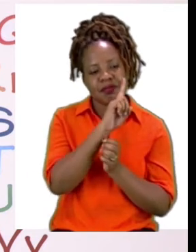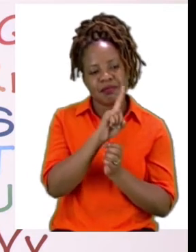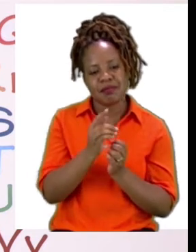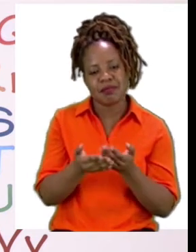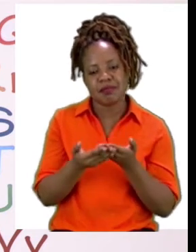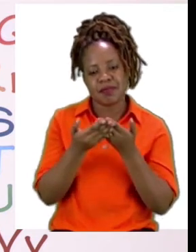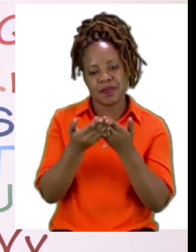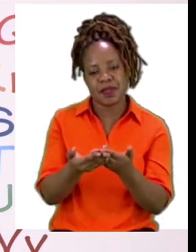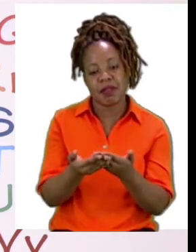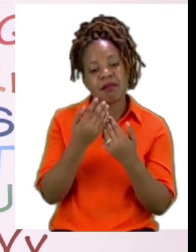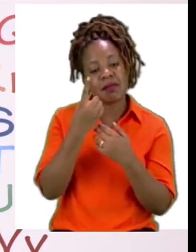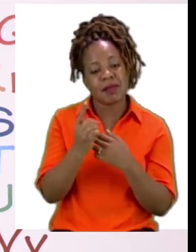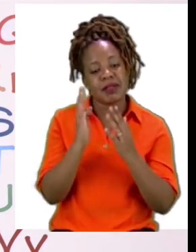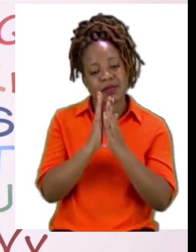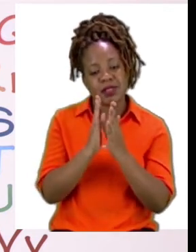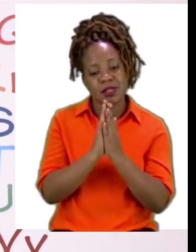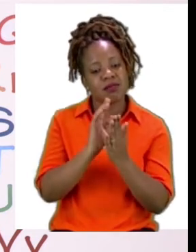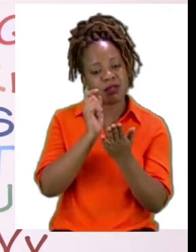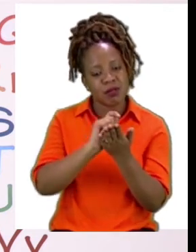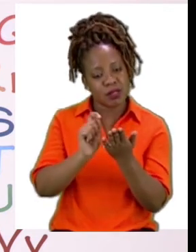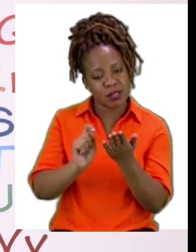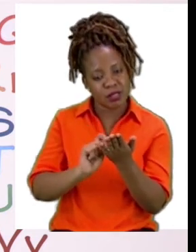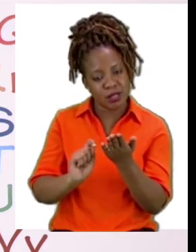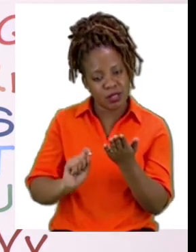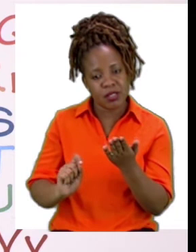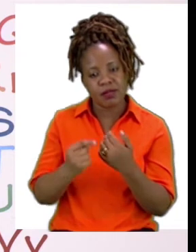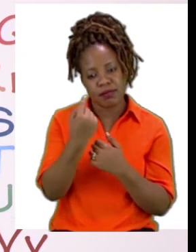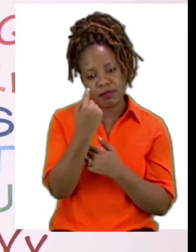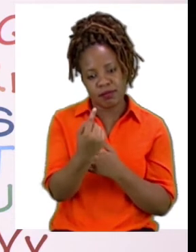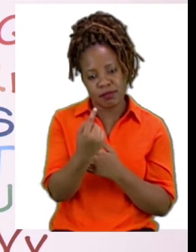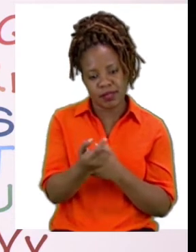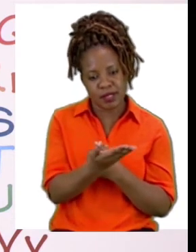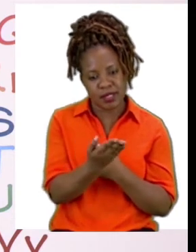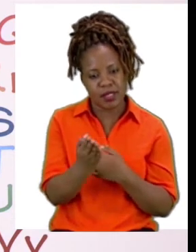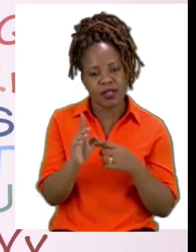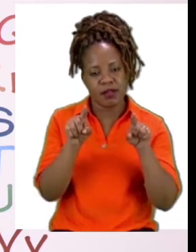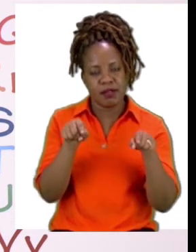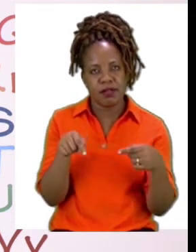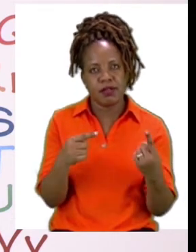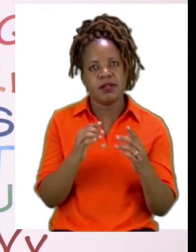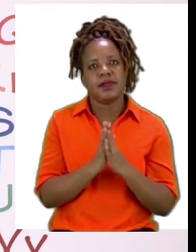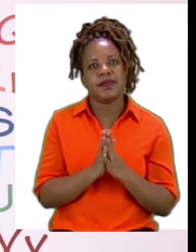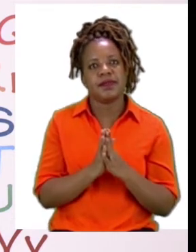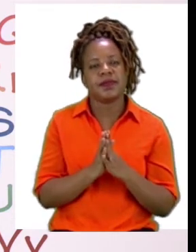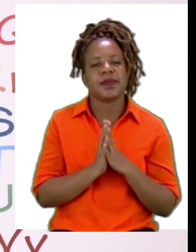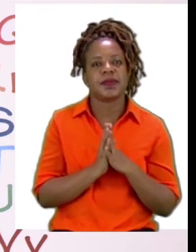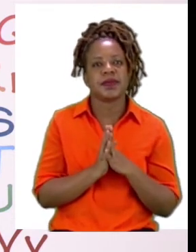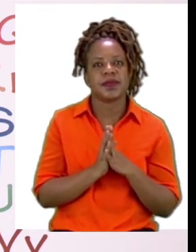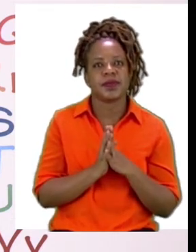exercises by yourself. Now that we are done, it is important for us to